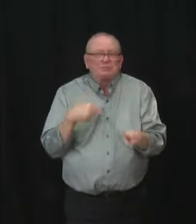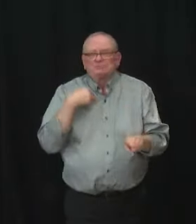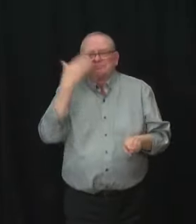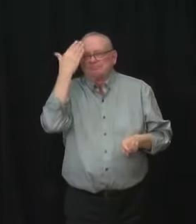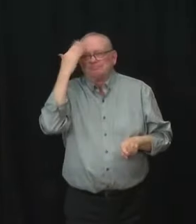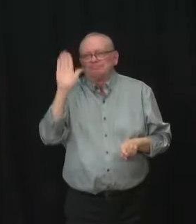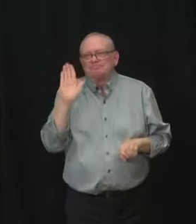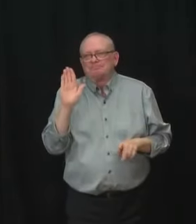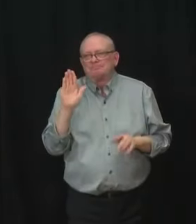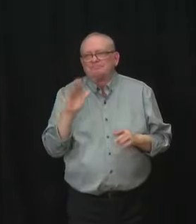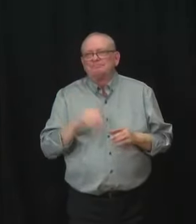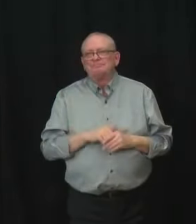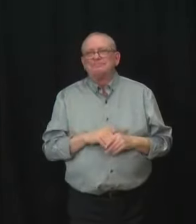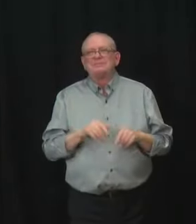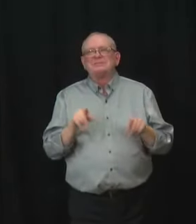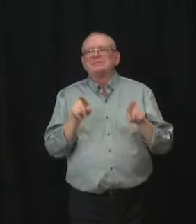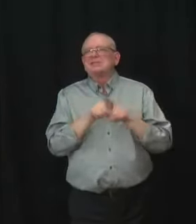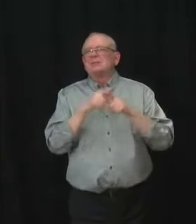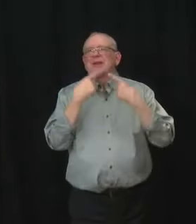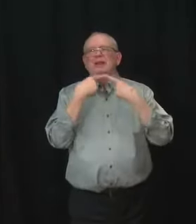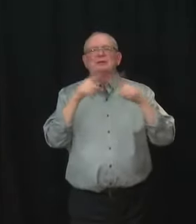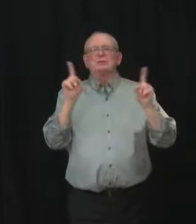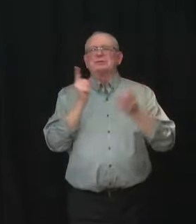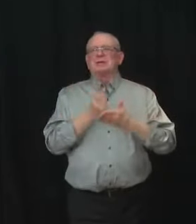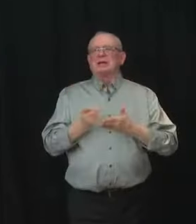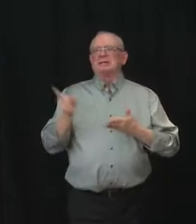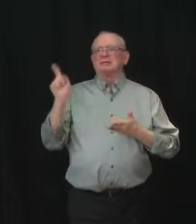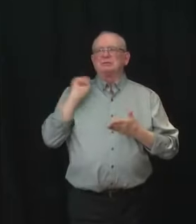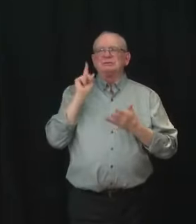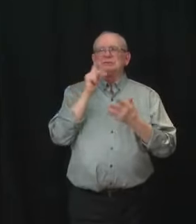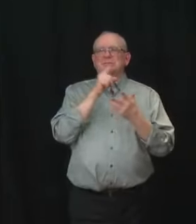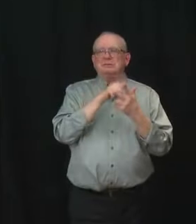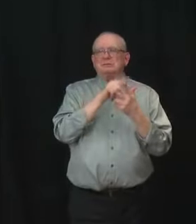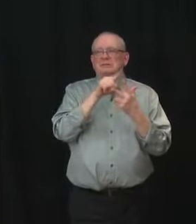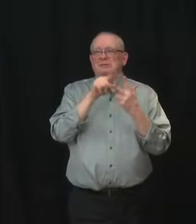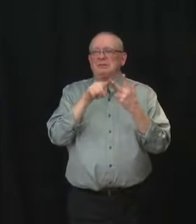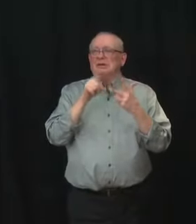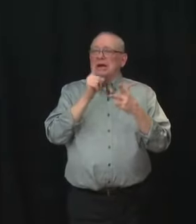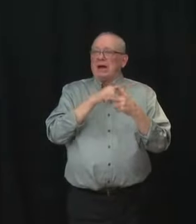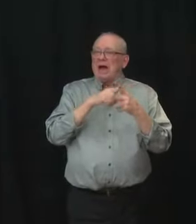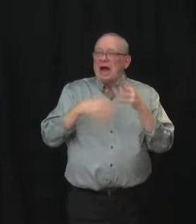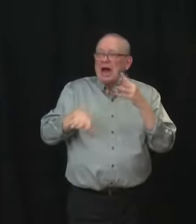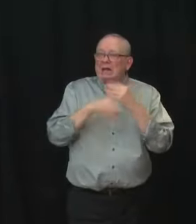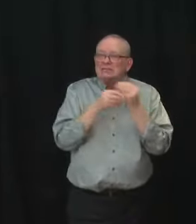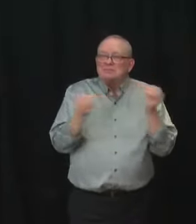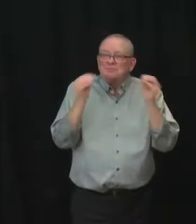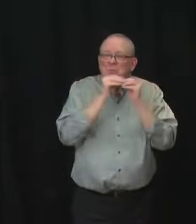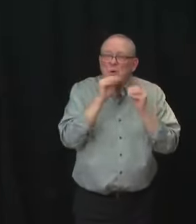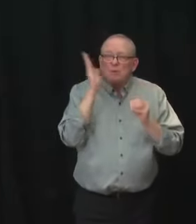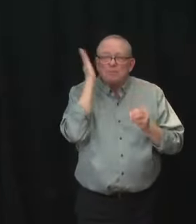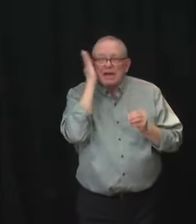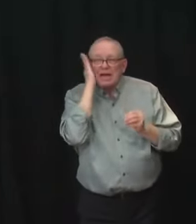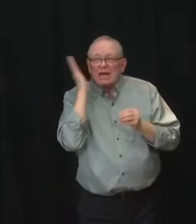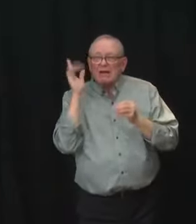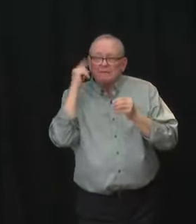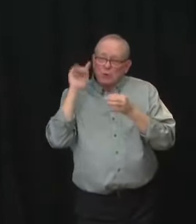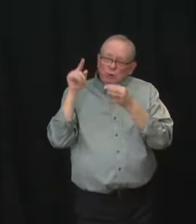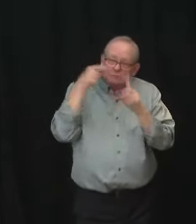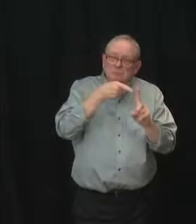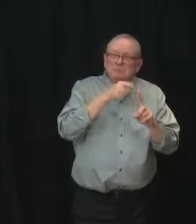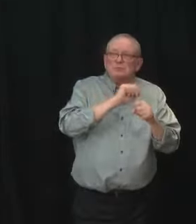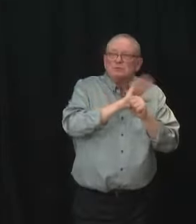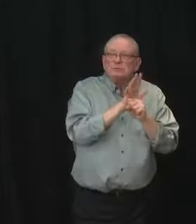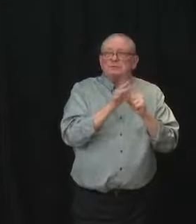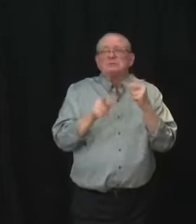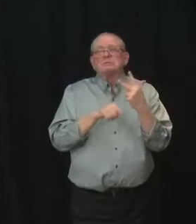you know provide uh additional surge capacity to deal with with COVID which is putting strain on the system uh as indicated we'll be